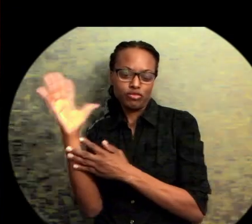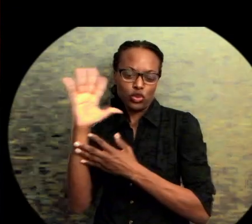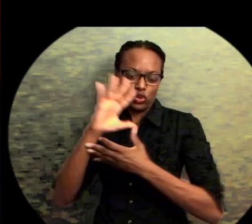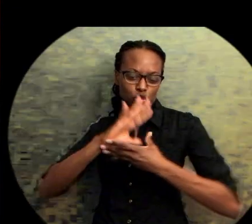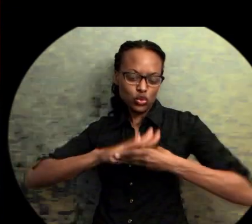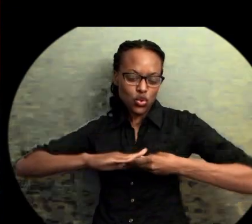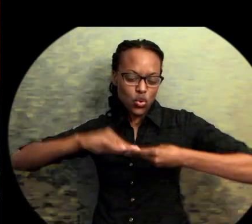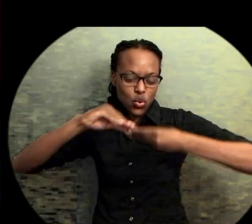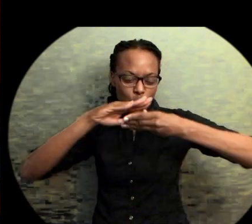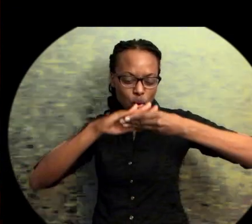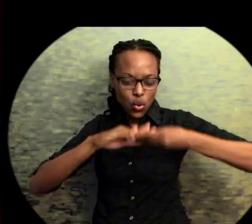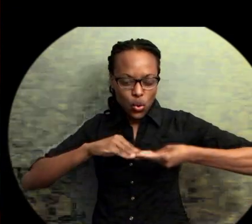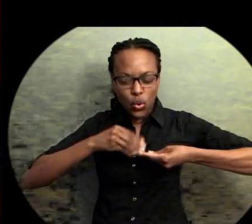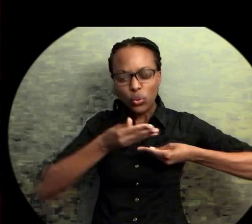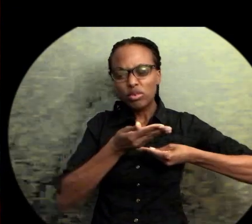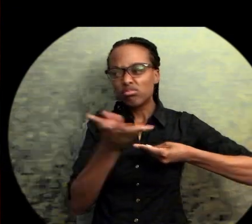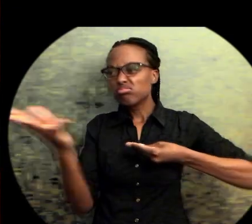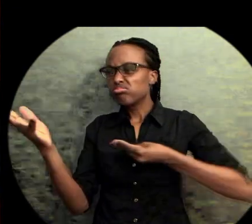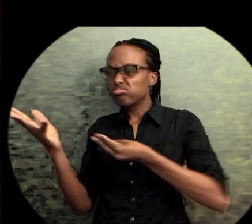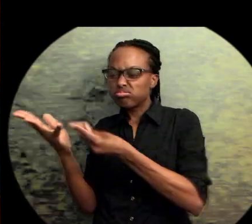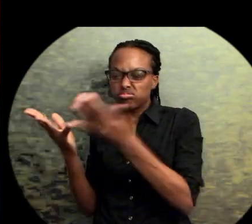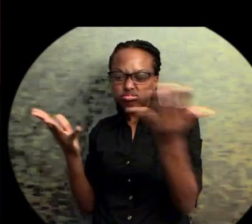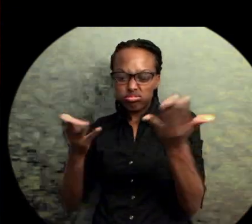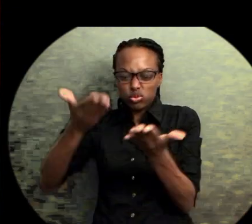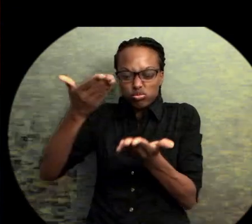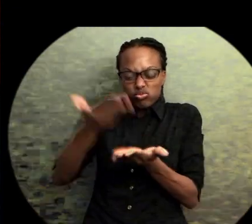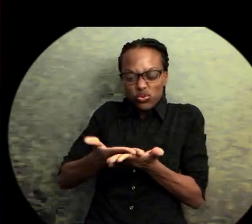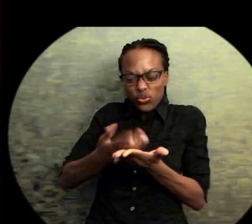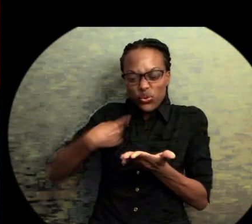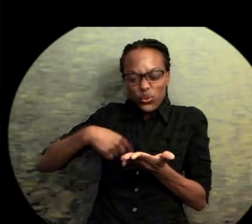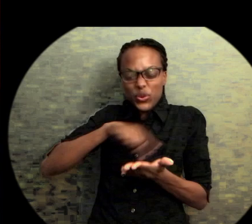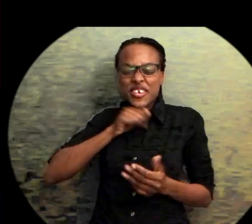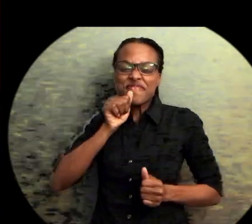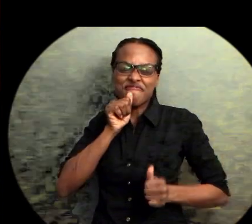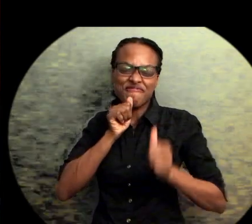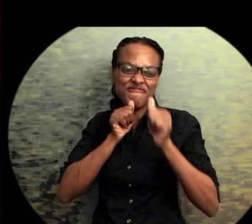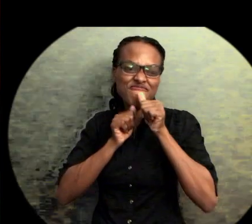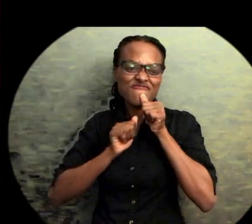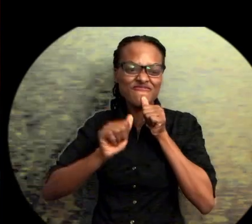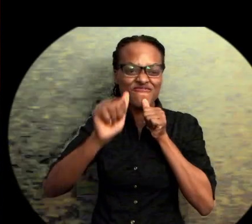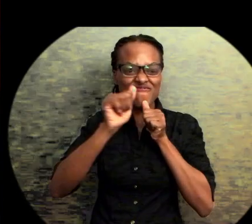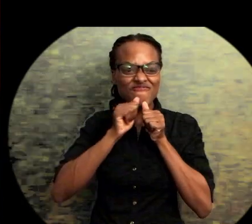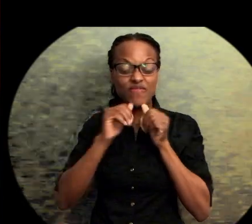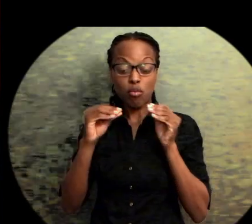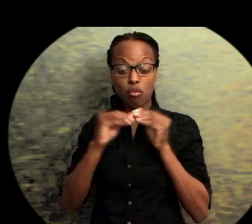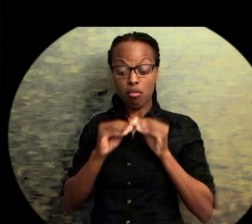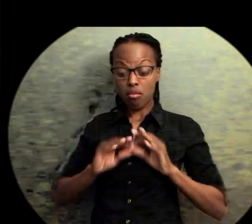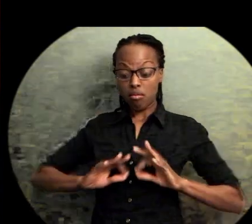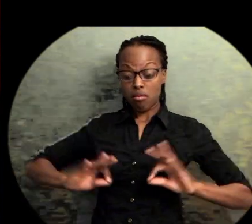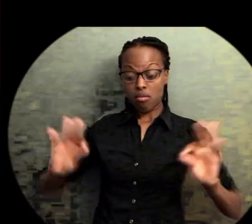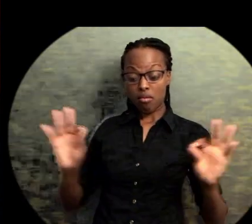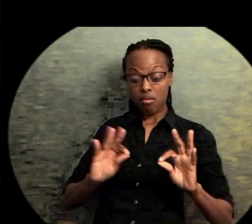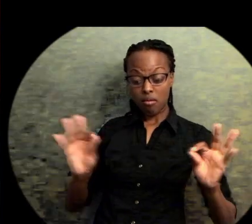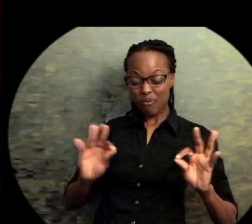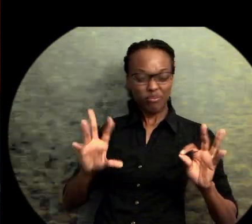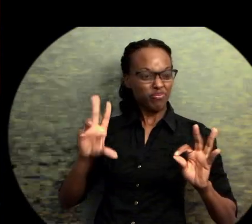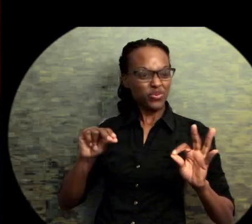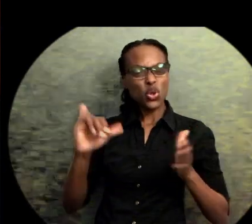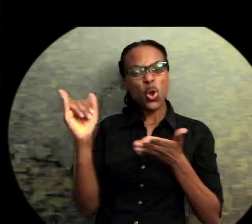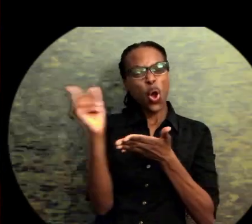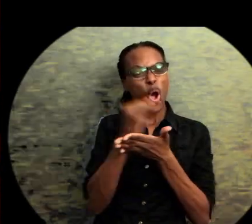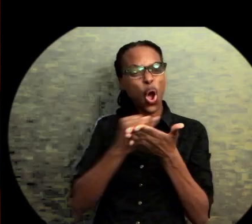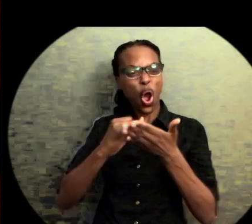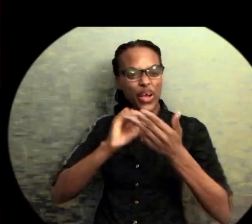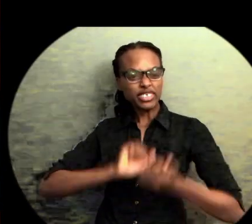brilliance of resilience born in our basic elements. Art against the odds.